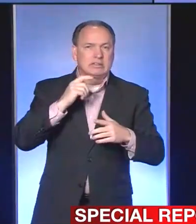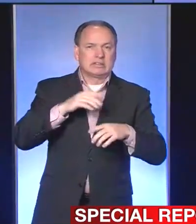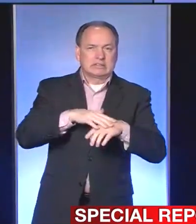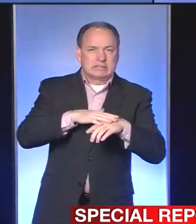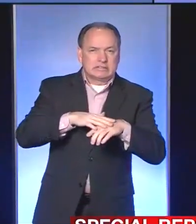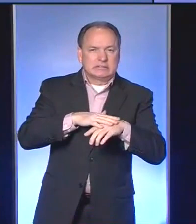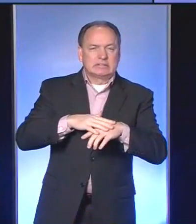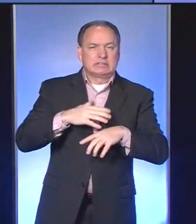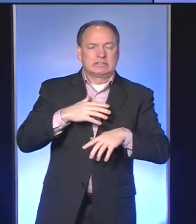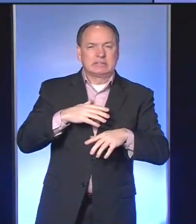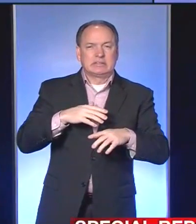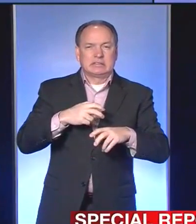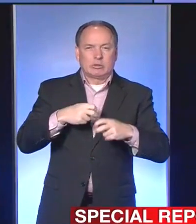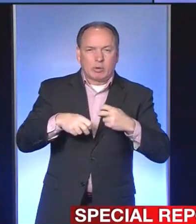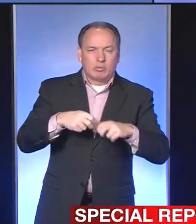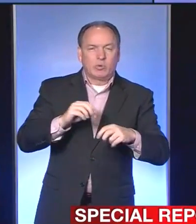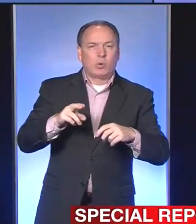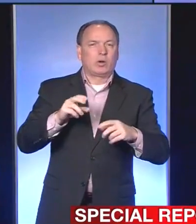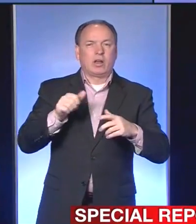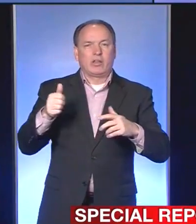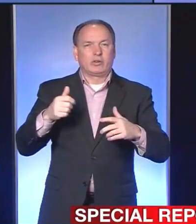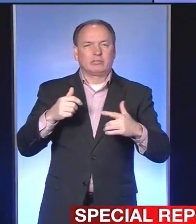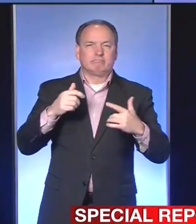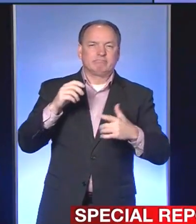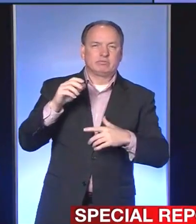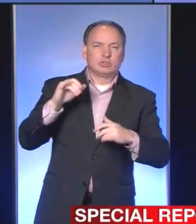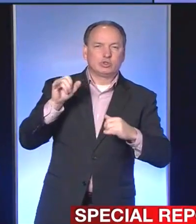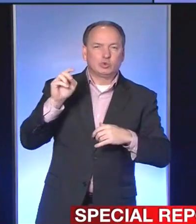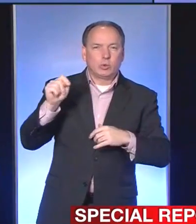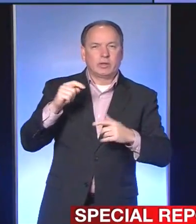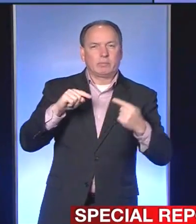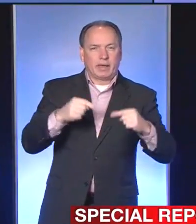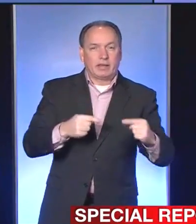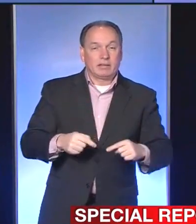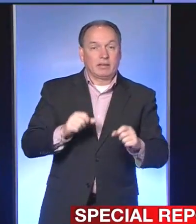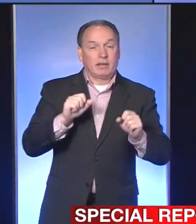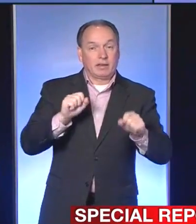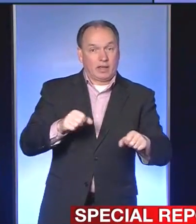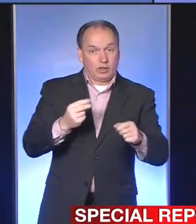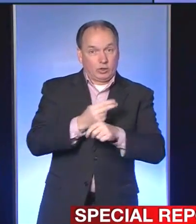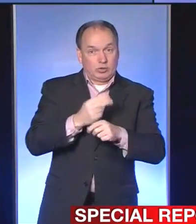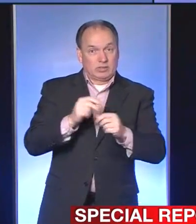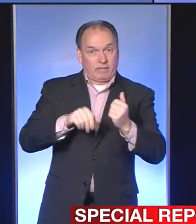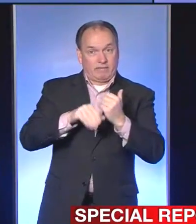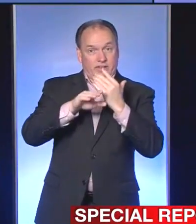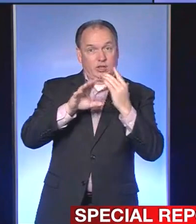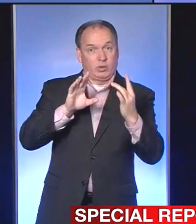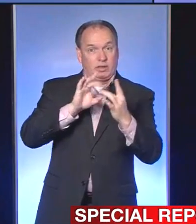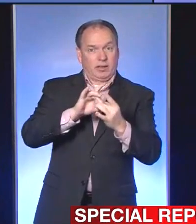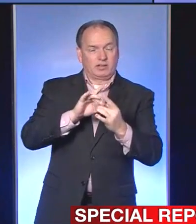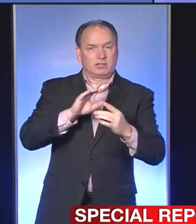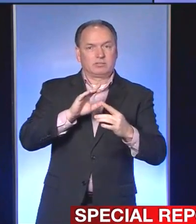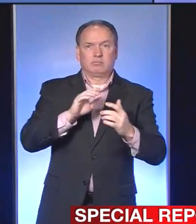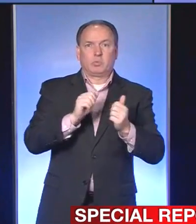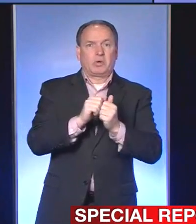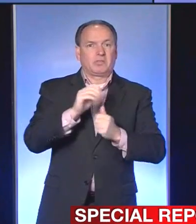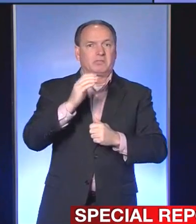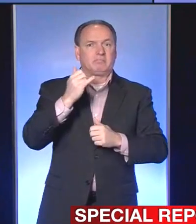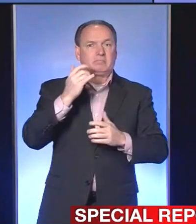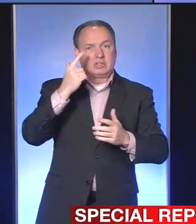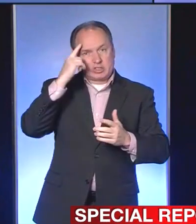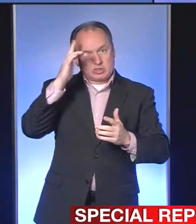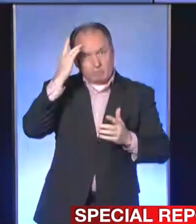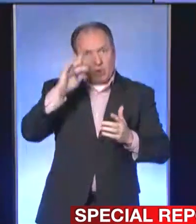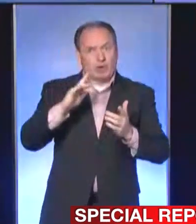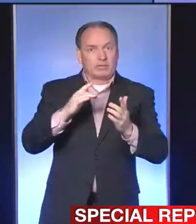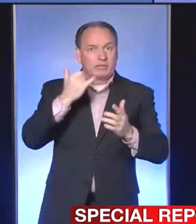or some back or joint pain. Using VA Video Connect and a camera on just your smartphone, excuse me,